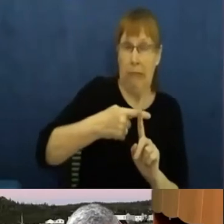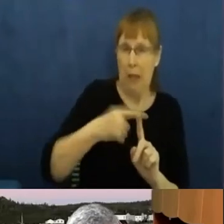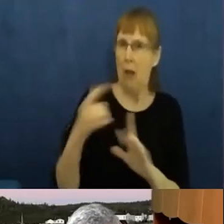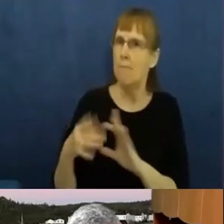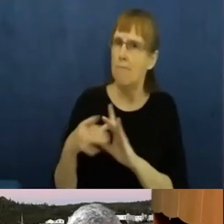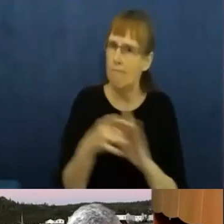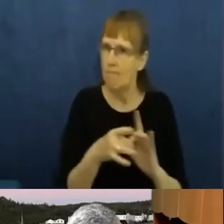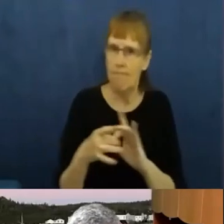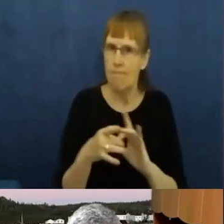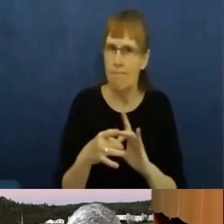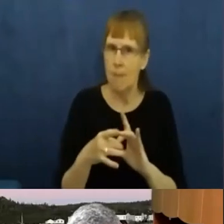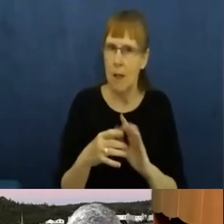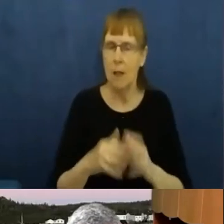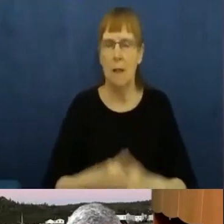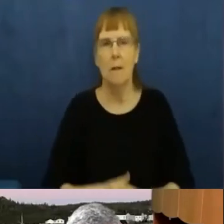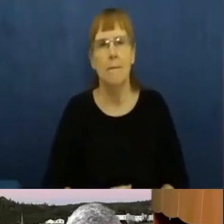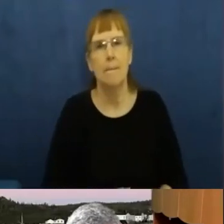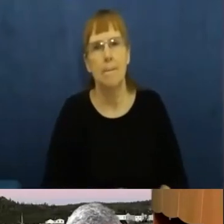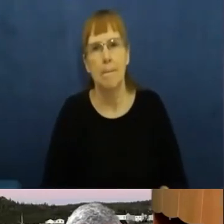concluding observations.